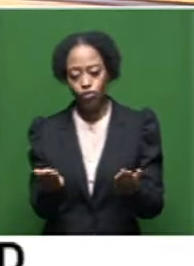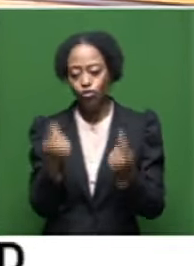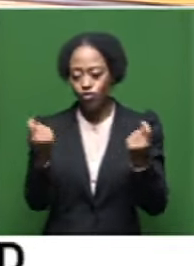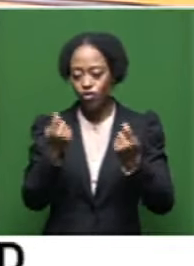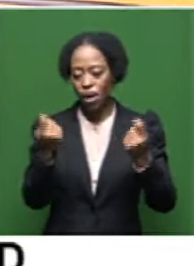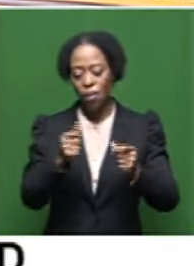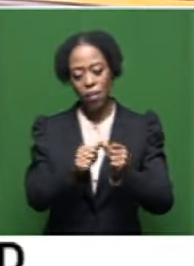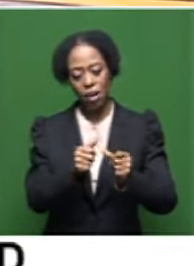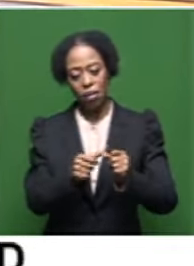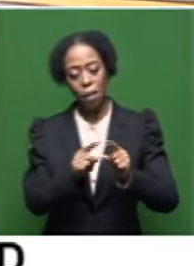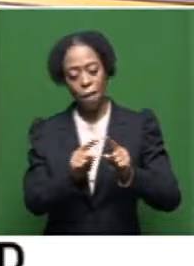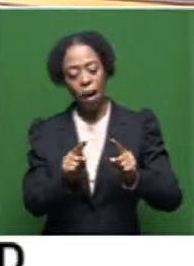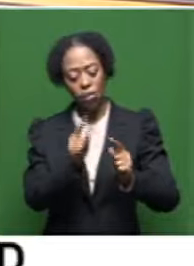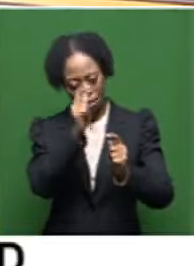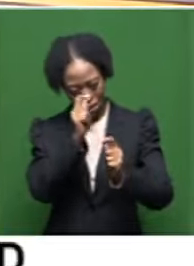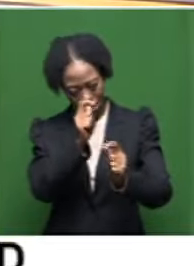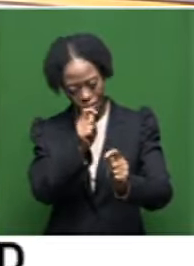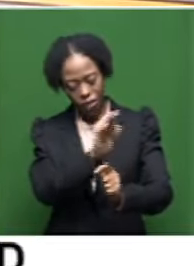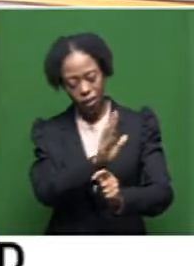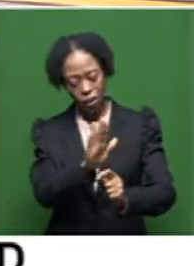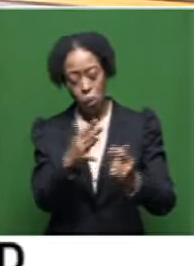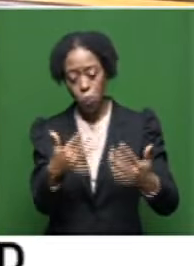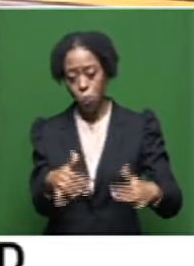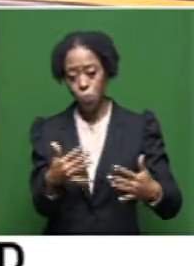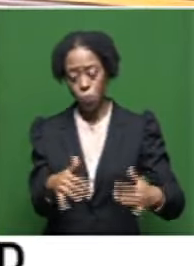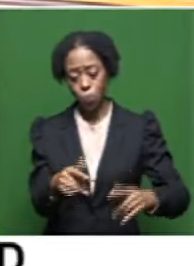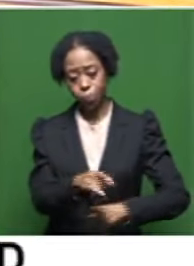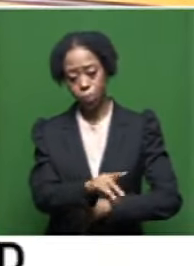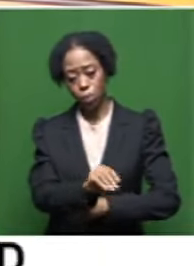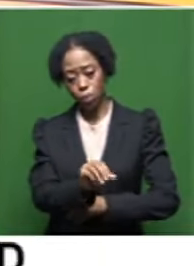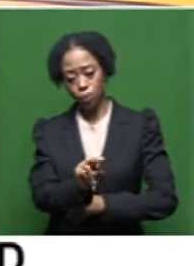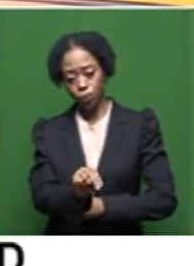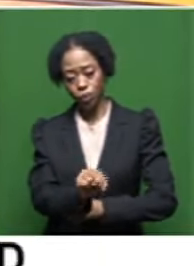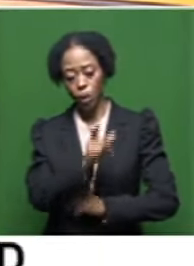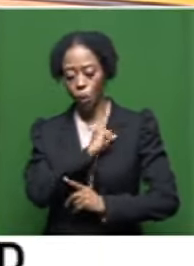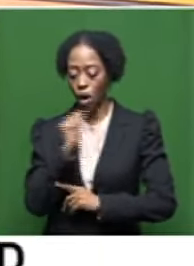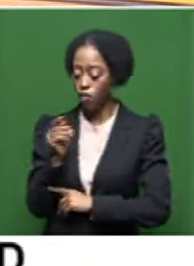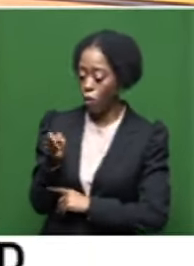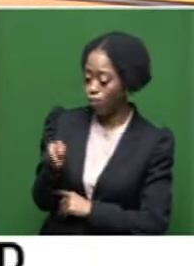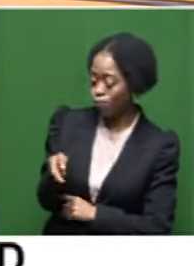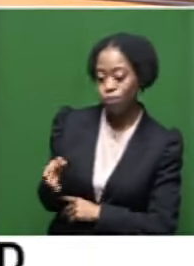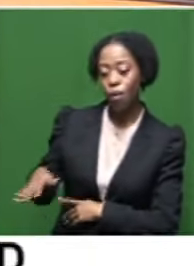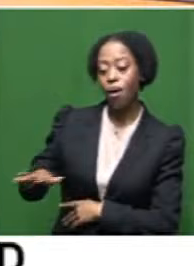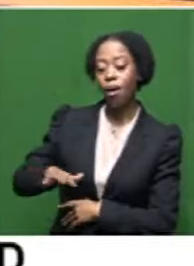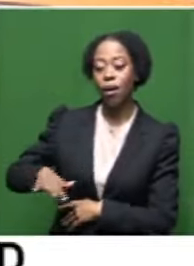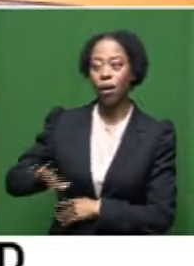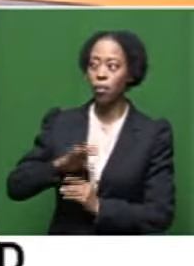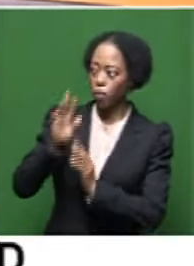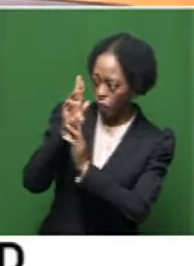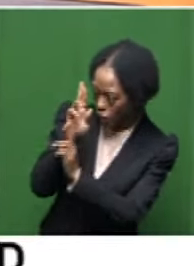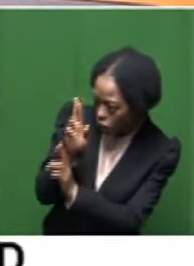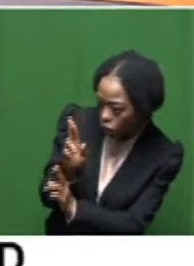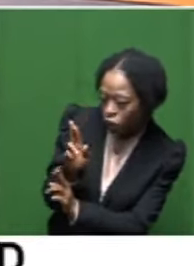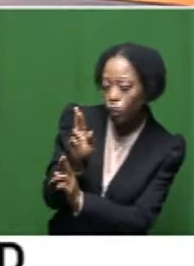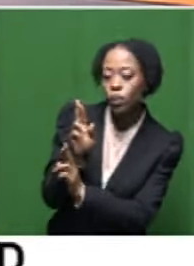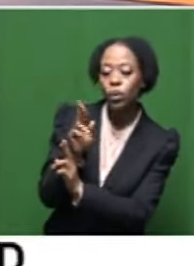was always that great respect level for Braddon when he was in a room. It was just